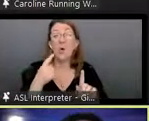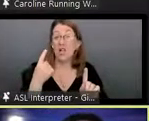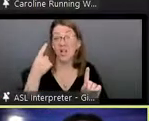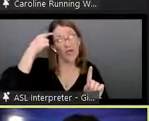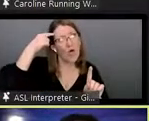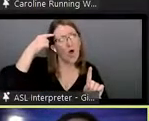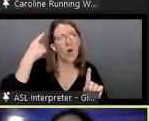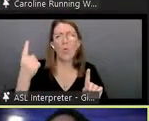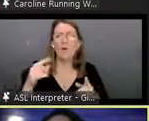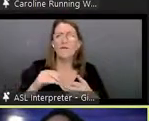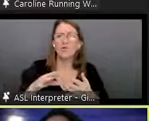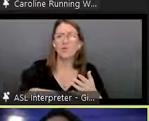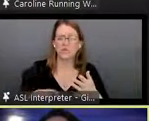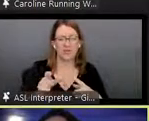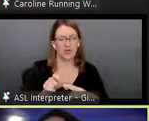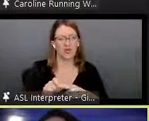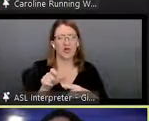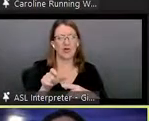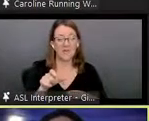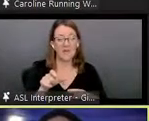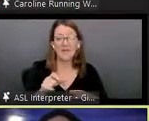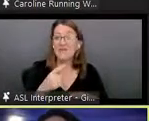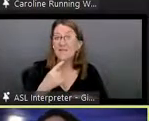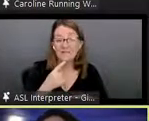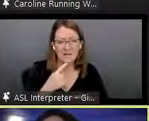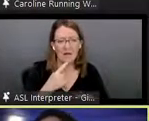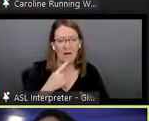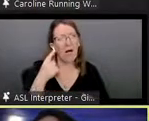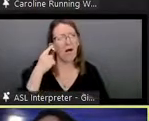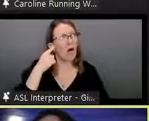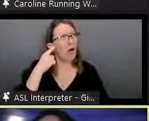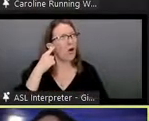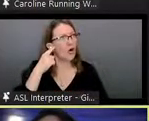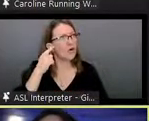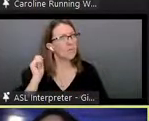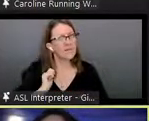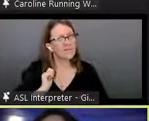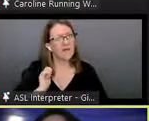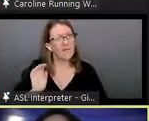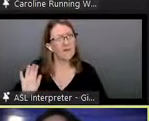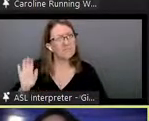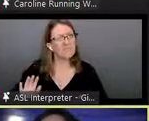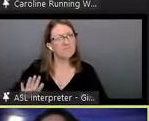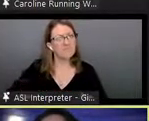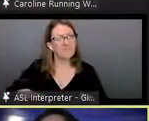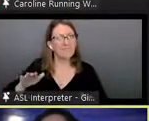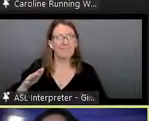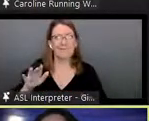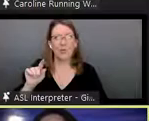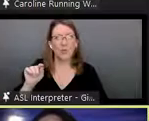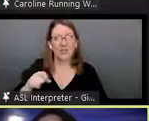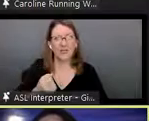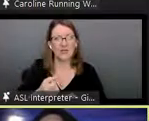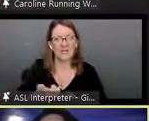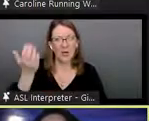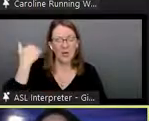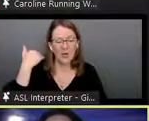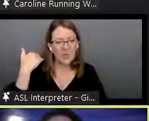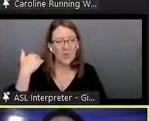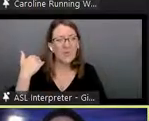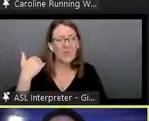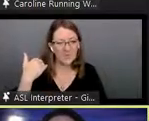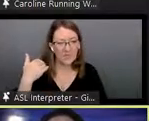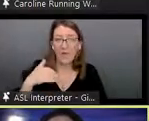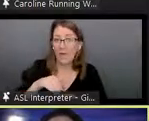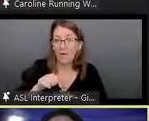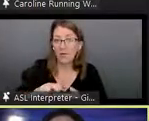had coined this term which i thought was really interesting because i had heard it as a student um 20 something years ago um at the